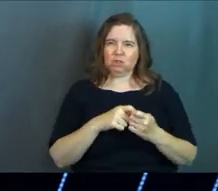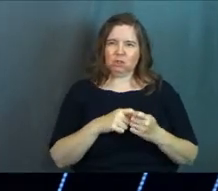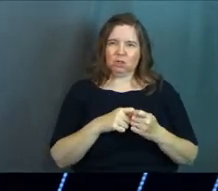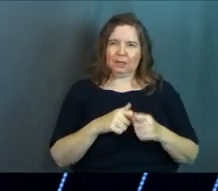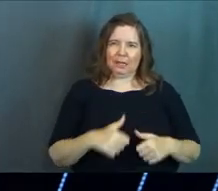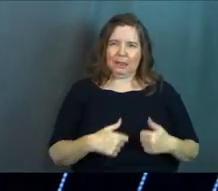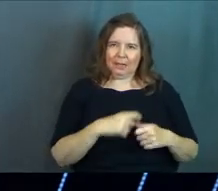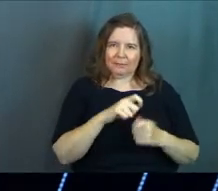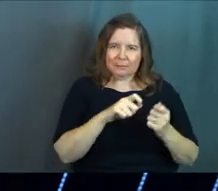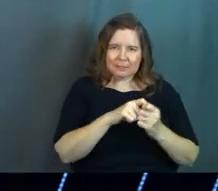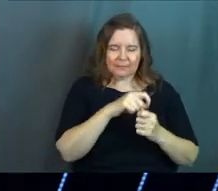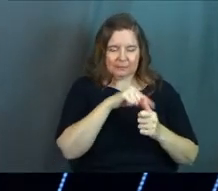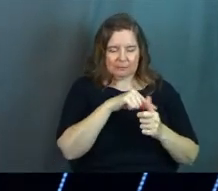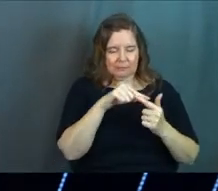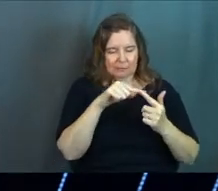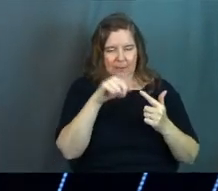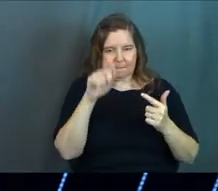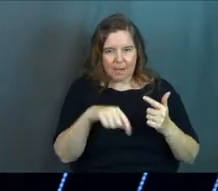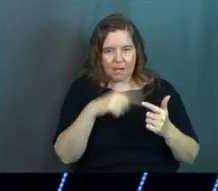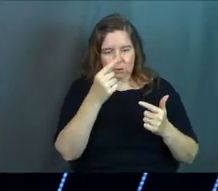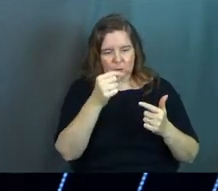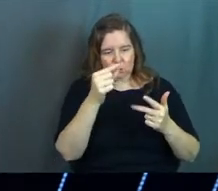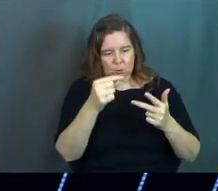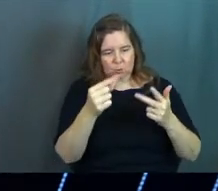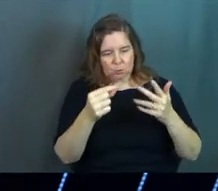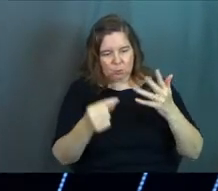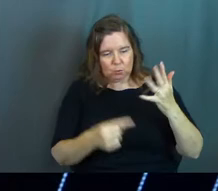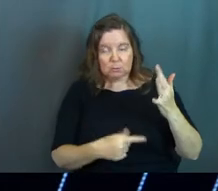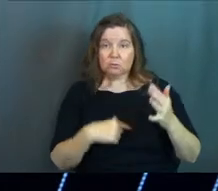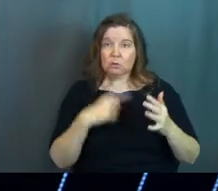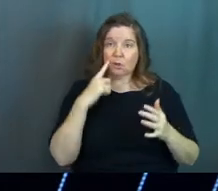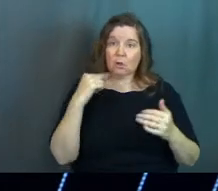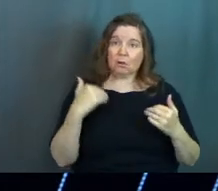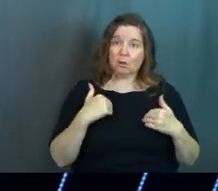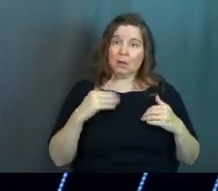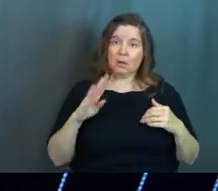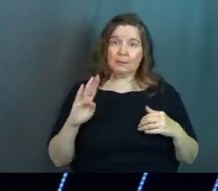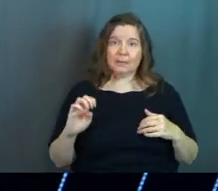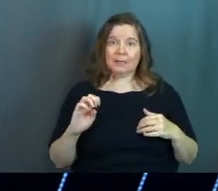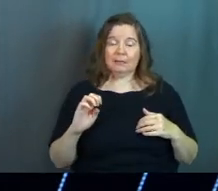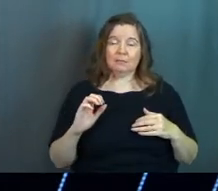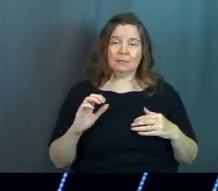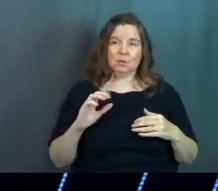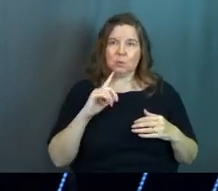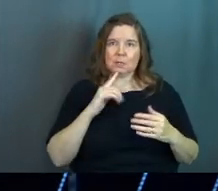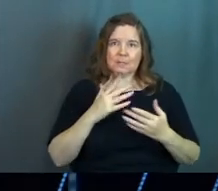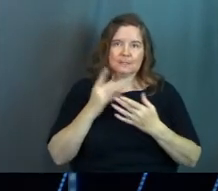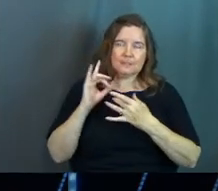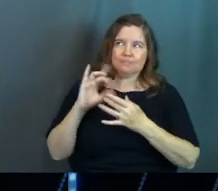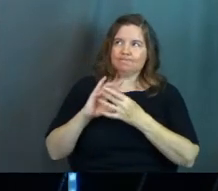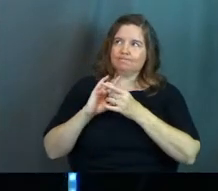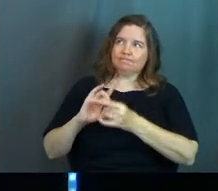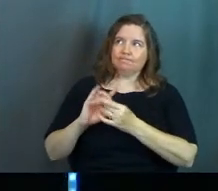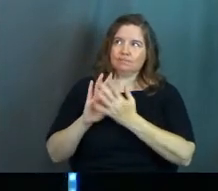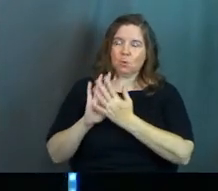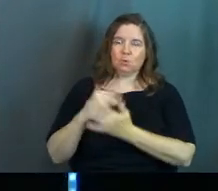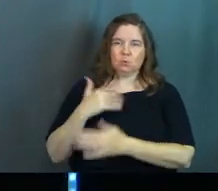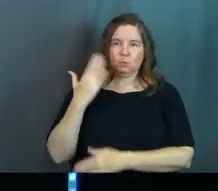kind of life with the Lord. She thought that she had to be extra close to God.